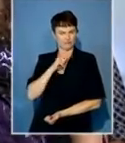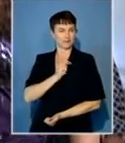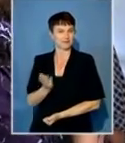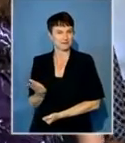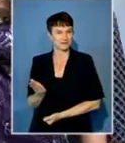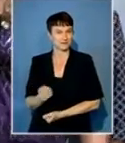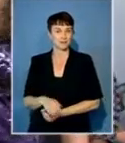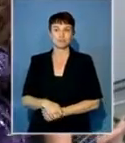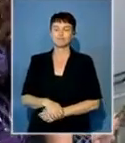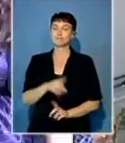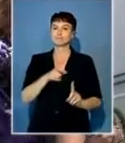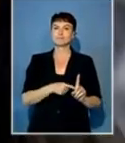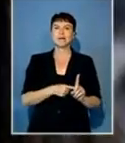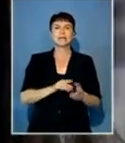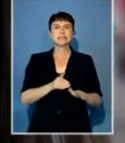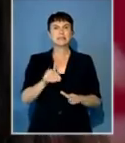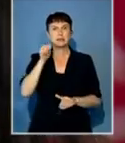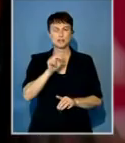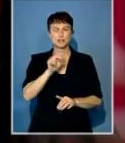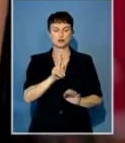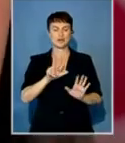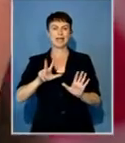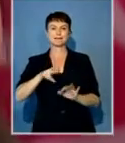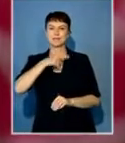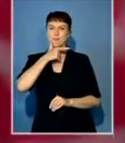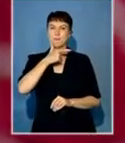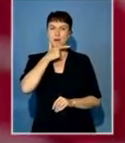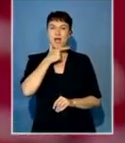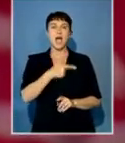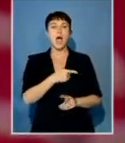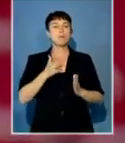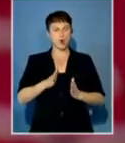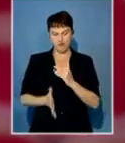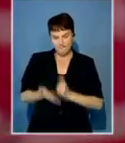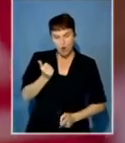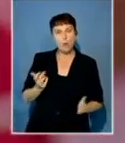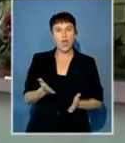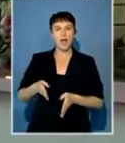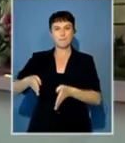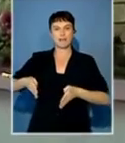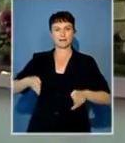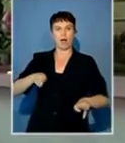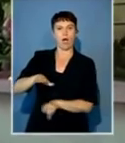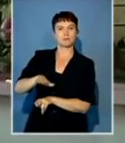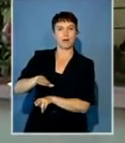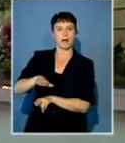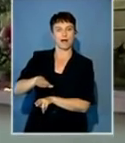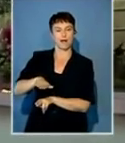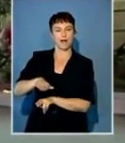Jasmine was found murdered on the 28th of December. Her body was shoved under a bed by the alleged perpetrator.